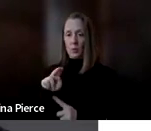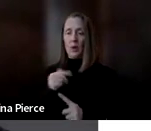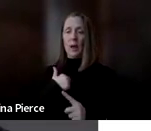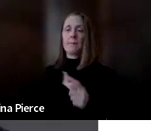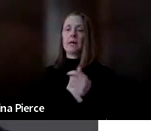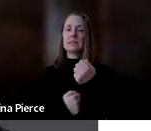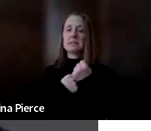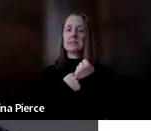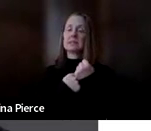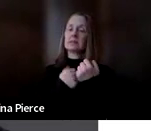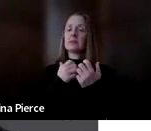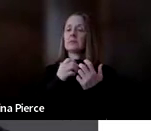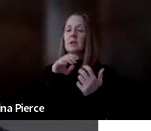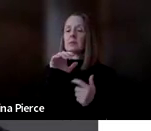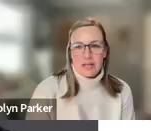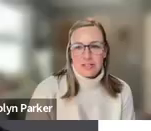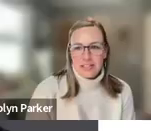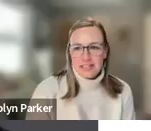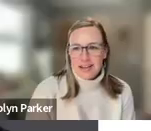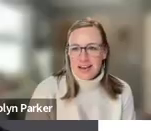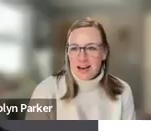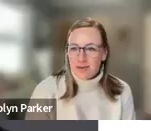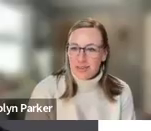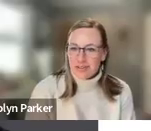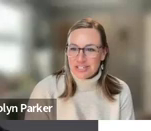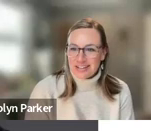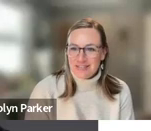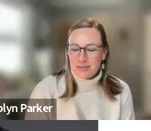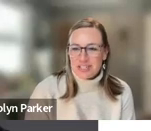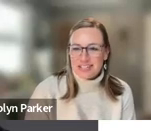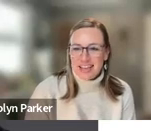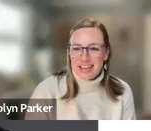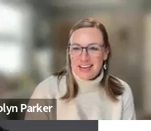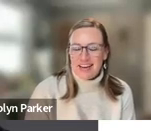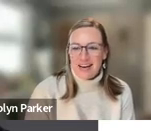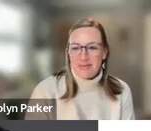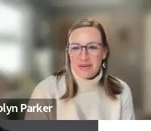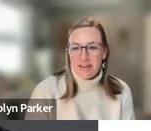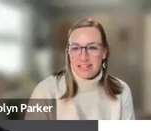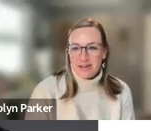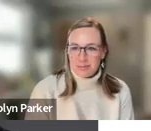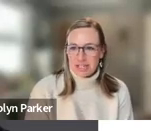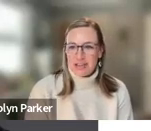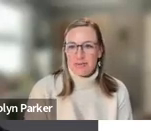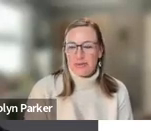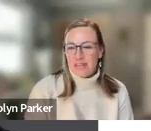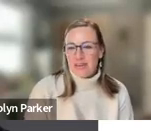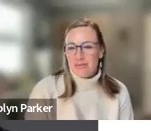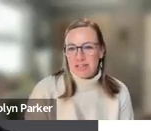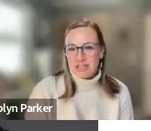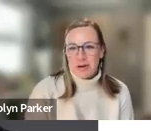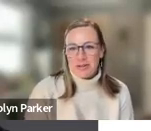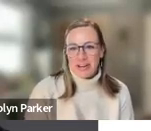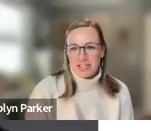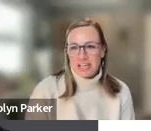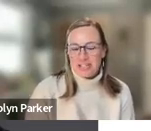and augmentative and alternative communication specialist with Alt Shift, which is an office here in Michigan through the